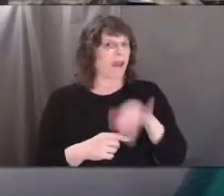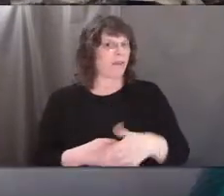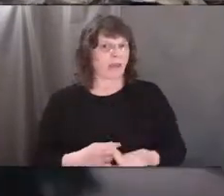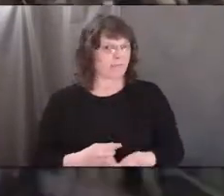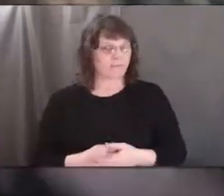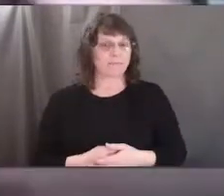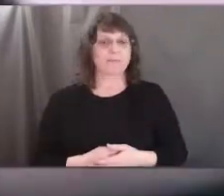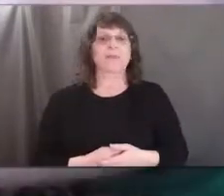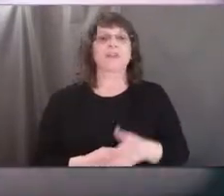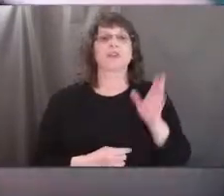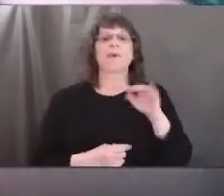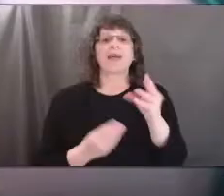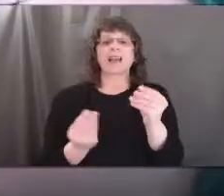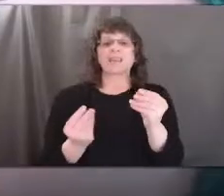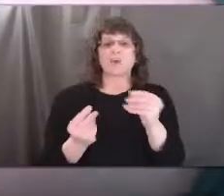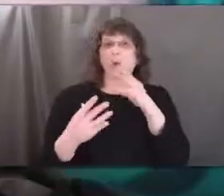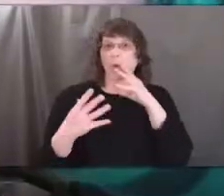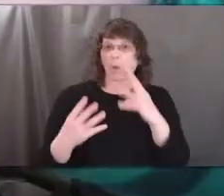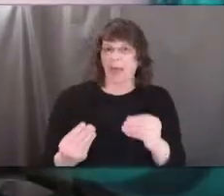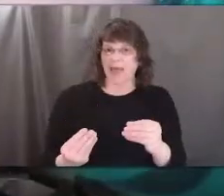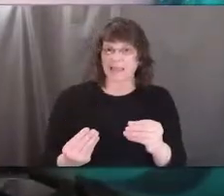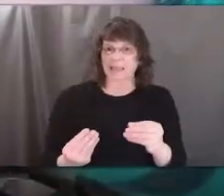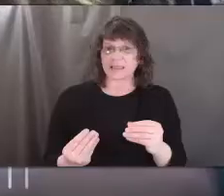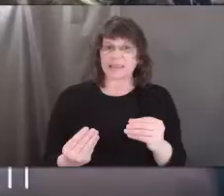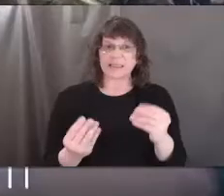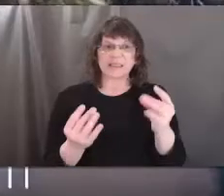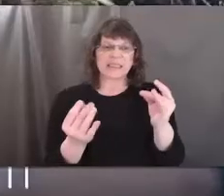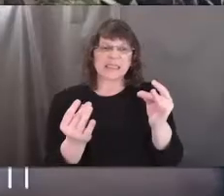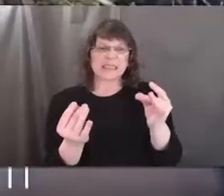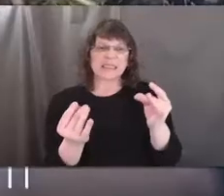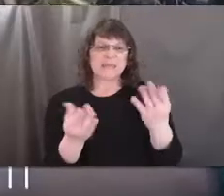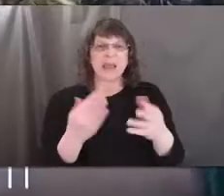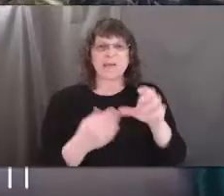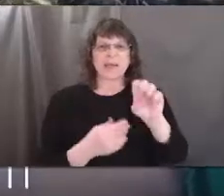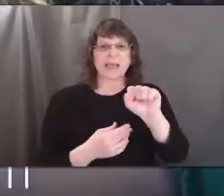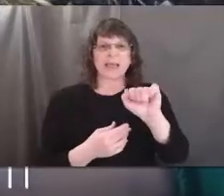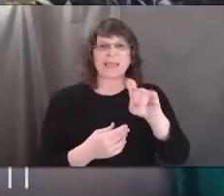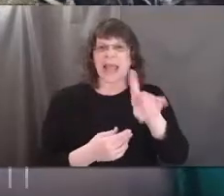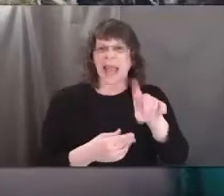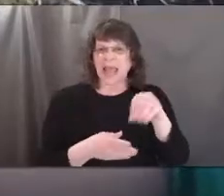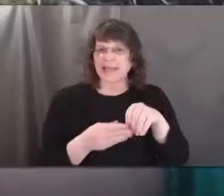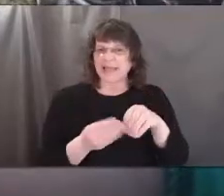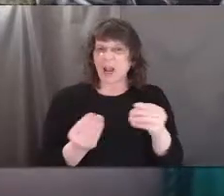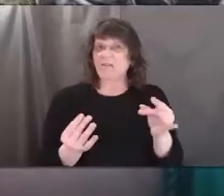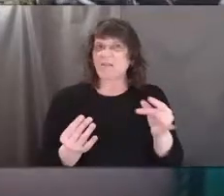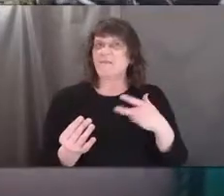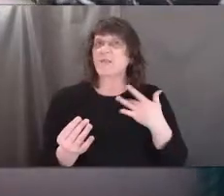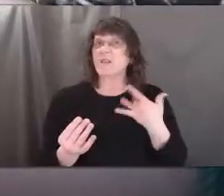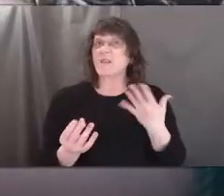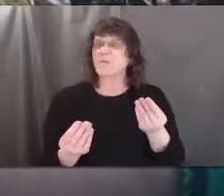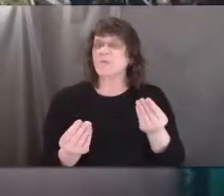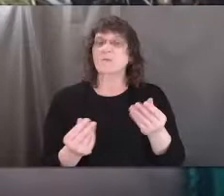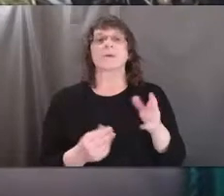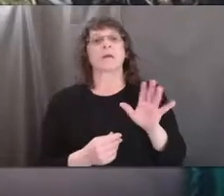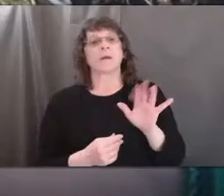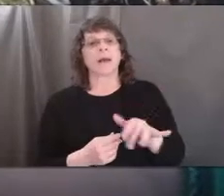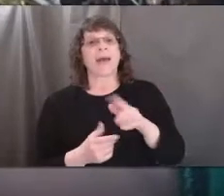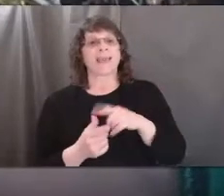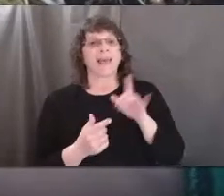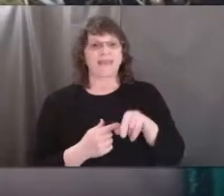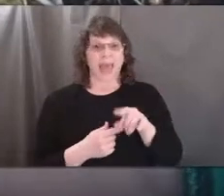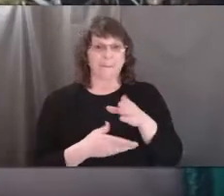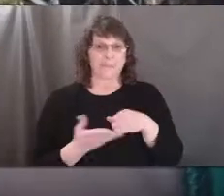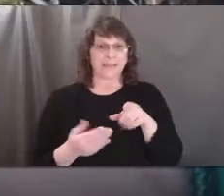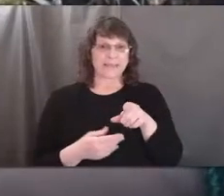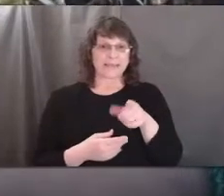So this soil, it's kind of wet, kind of gritty, which means maybe there's some sand in it. Got some nice texture. And this little